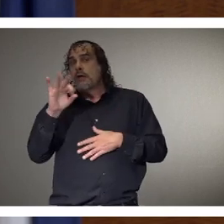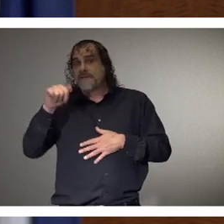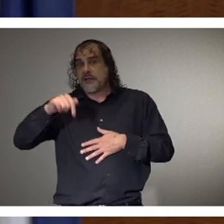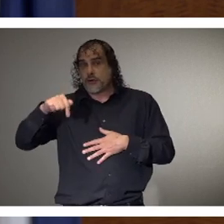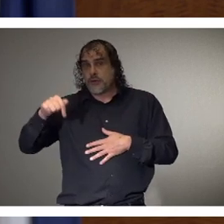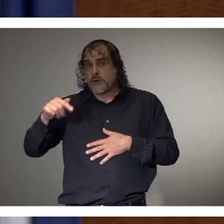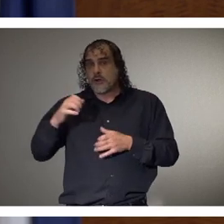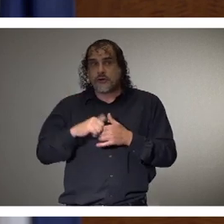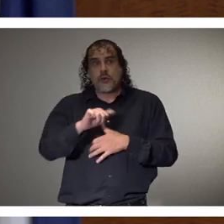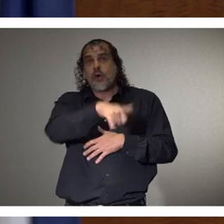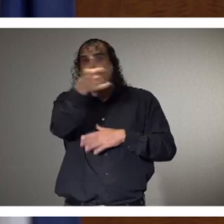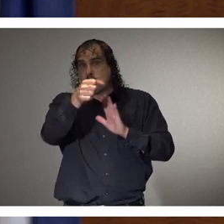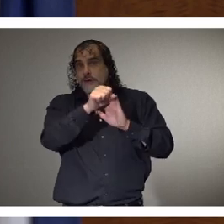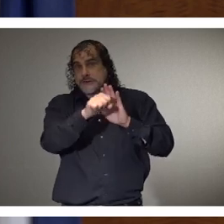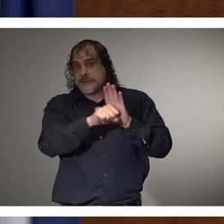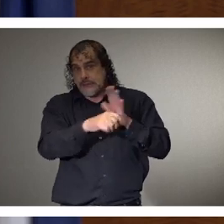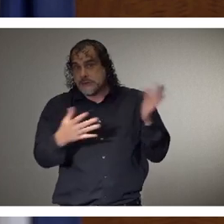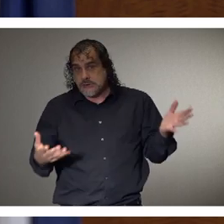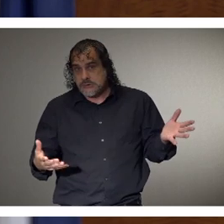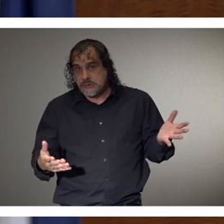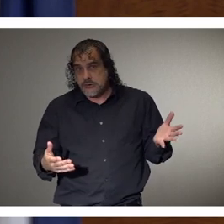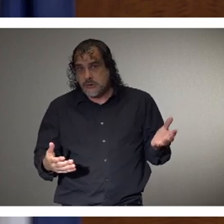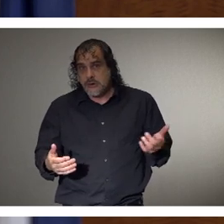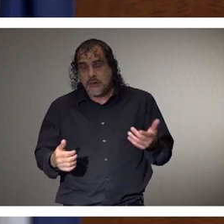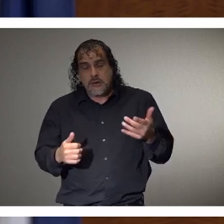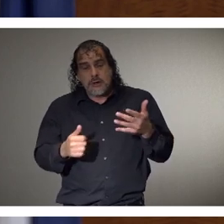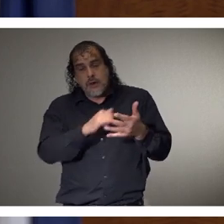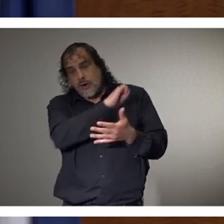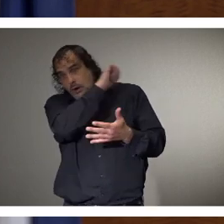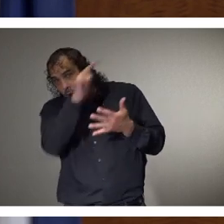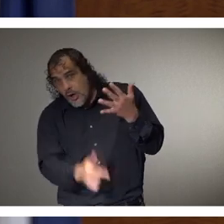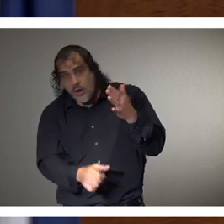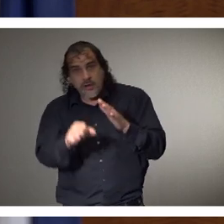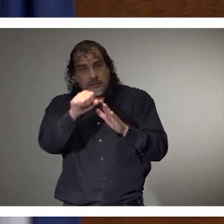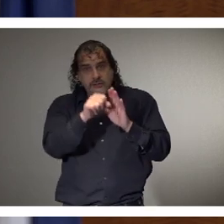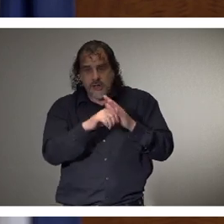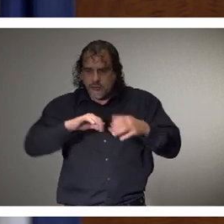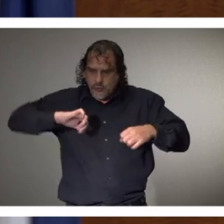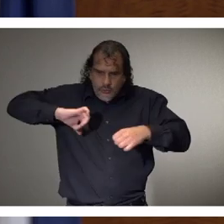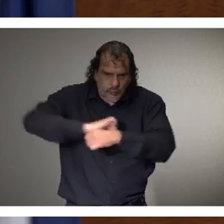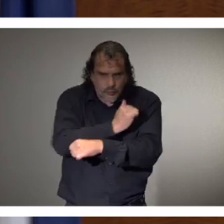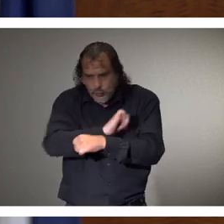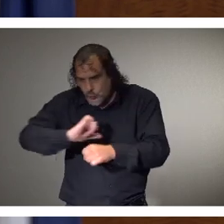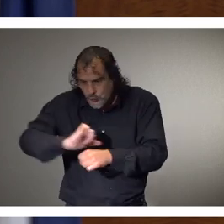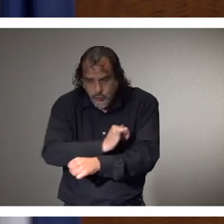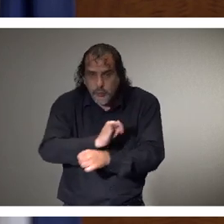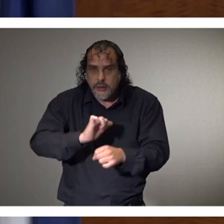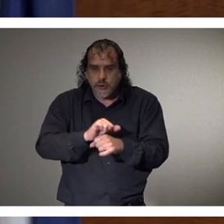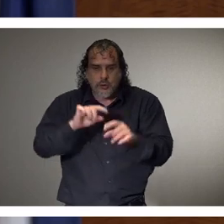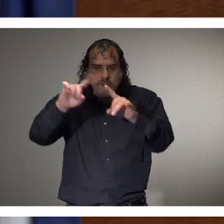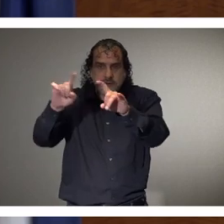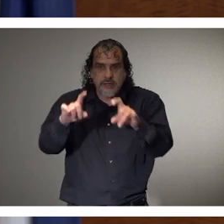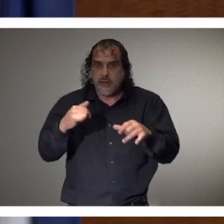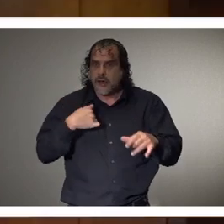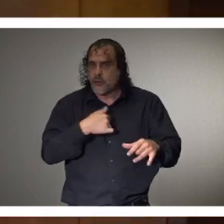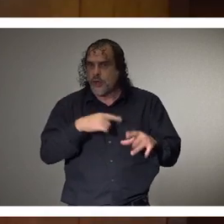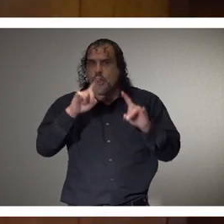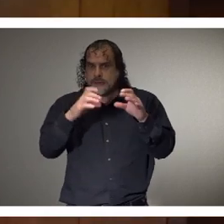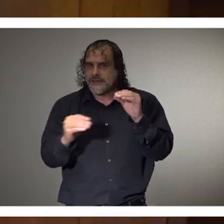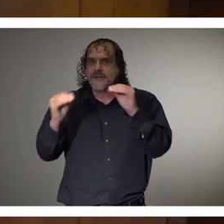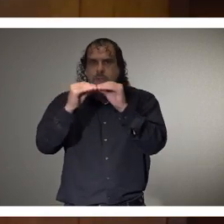to many other states around the country, all of whom, by the way, are working diligently to do more tests, and we are as well.